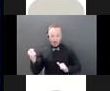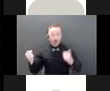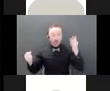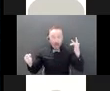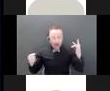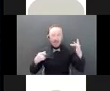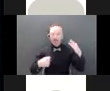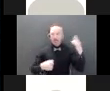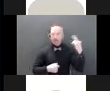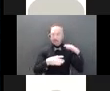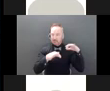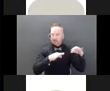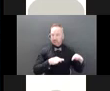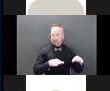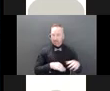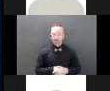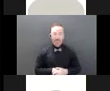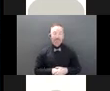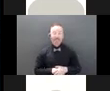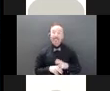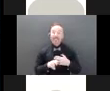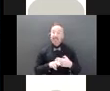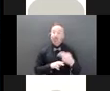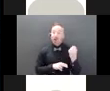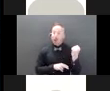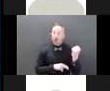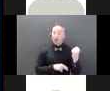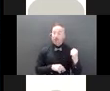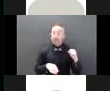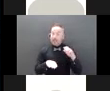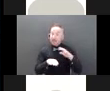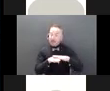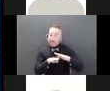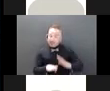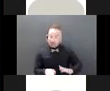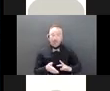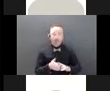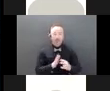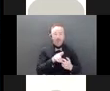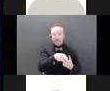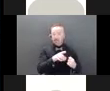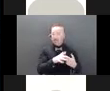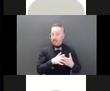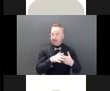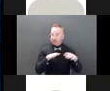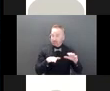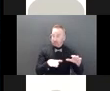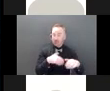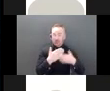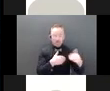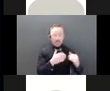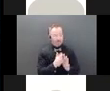When placing a temporary hold, firms and advisors are required to act in a manner that's consistent with their obligations to deal fairly,